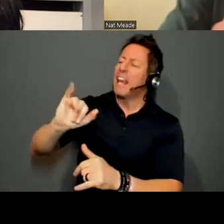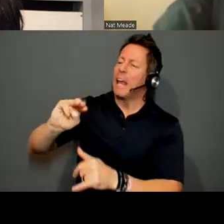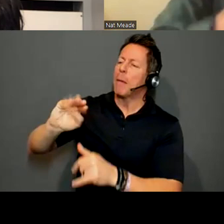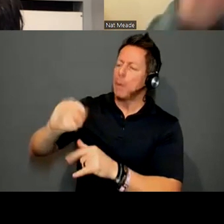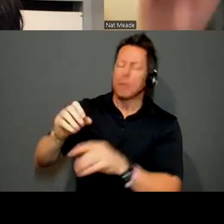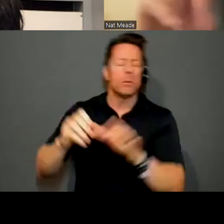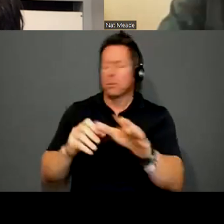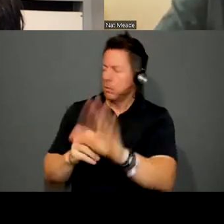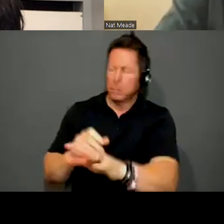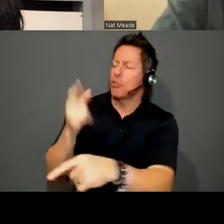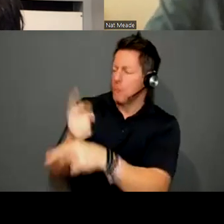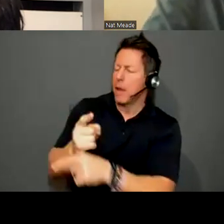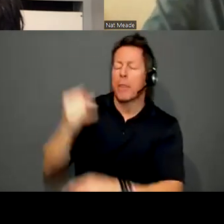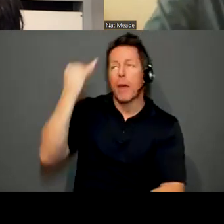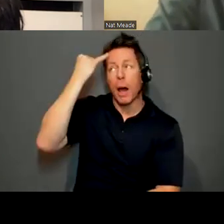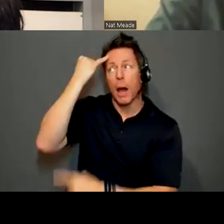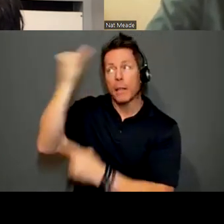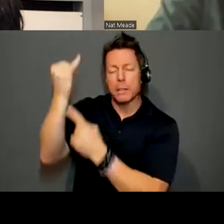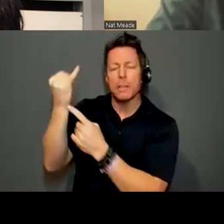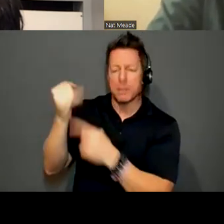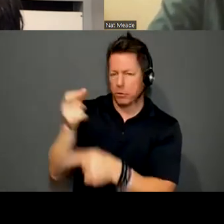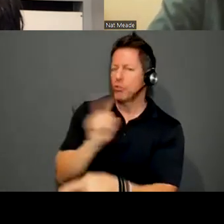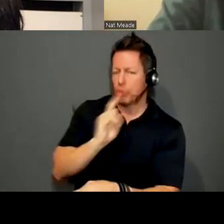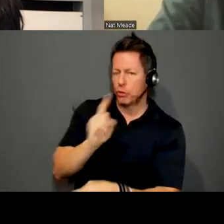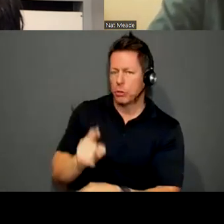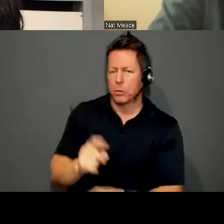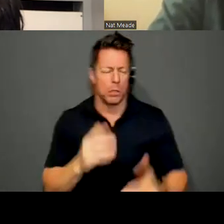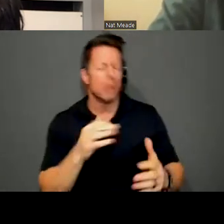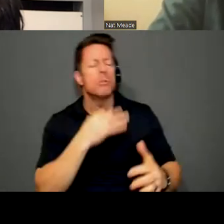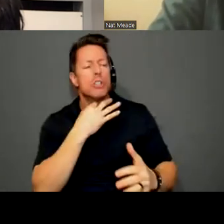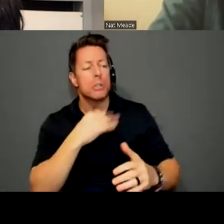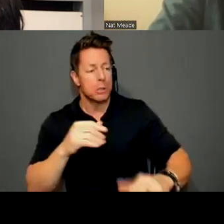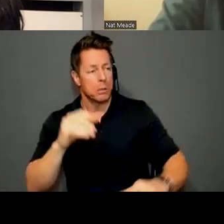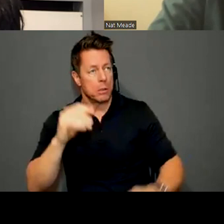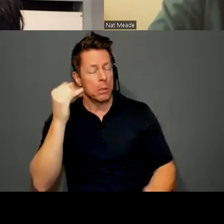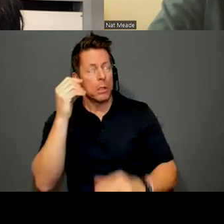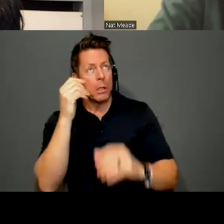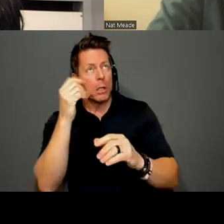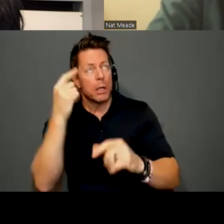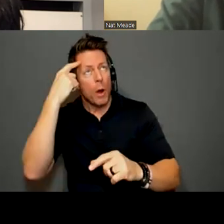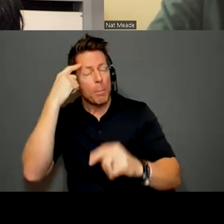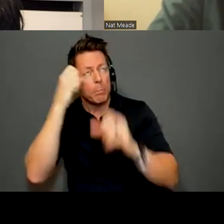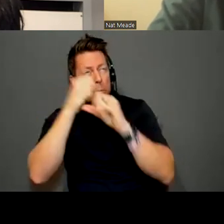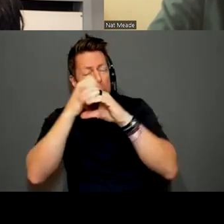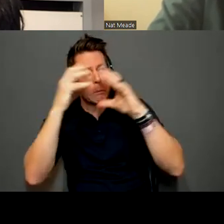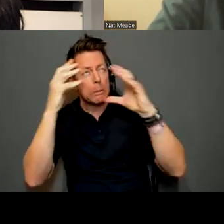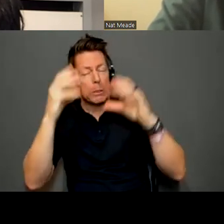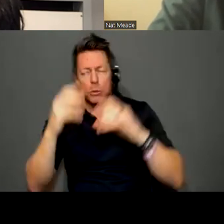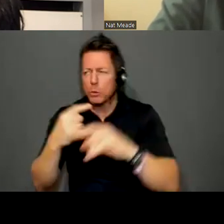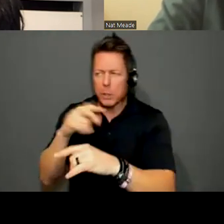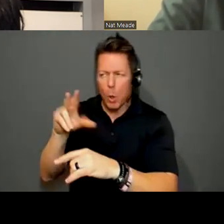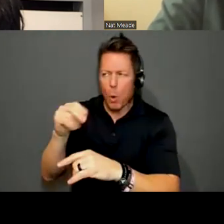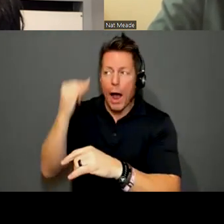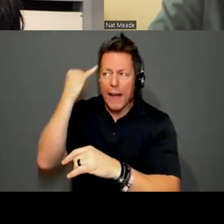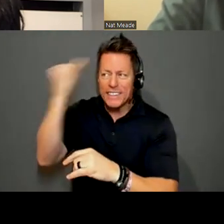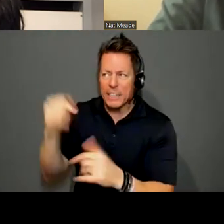Right. The idea for what? Yes, that's true. Because I wanted to know, do you get an image inside your head? And you said, no, it's an idea and then